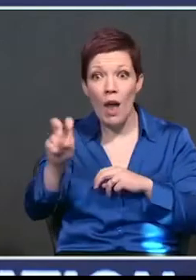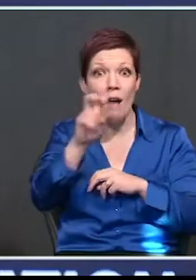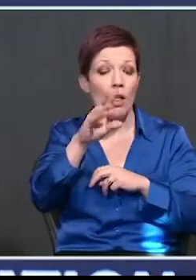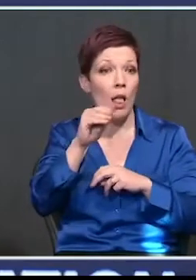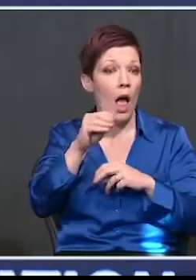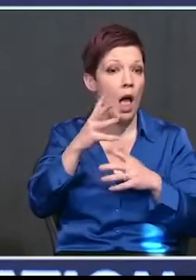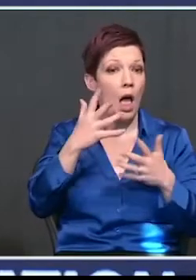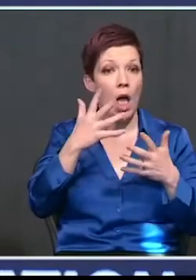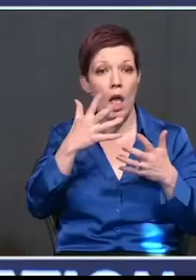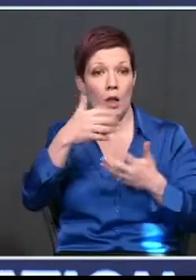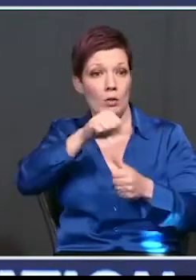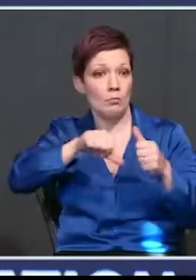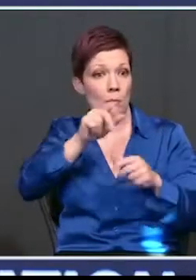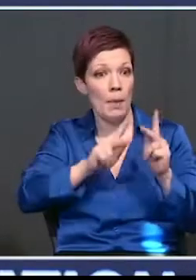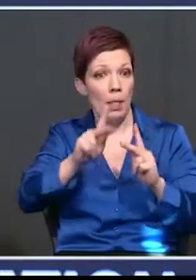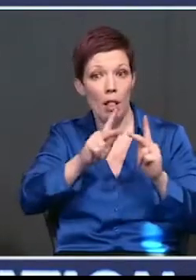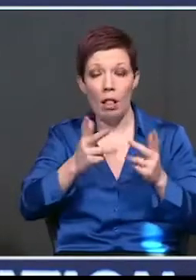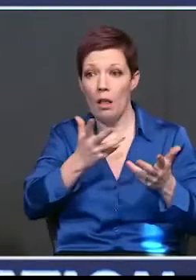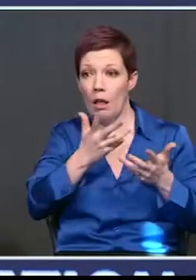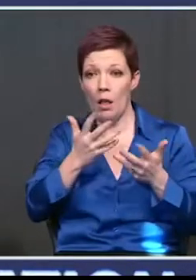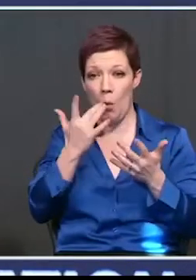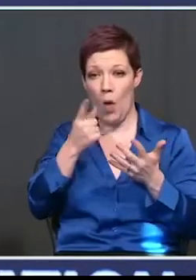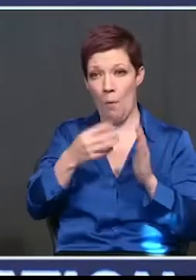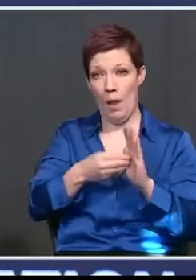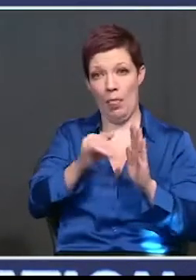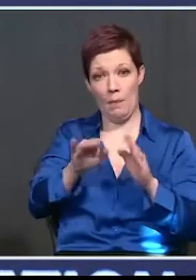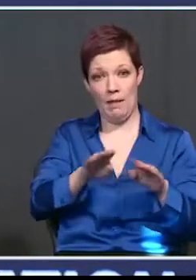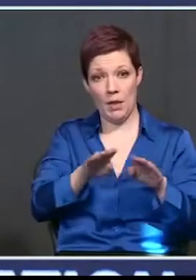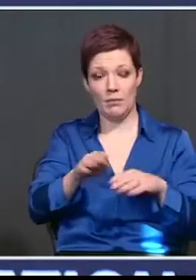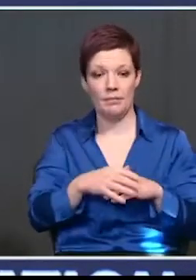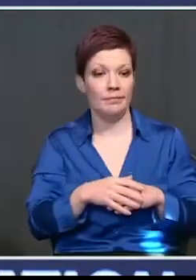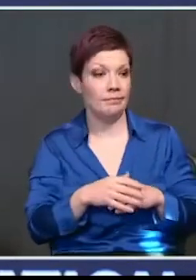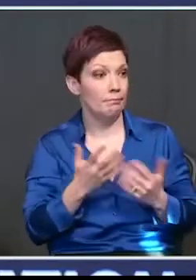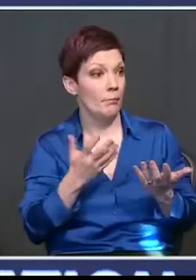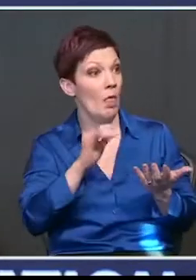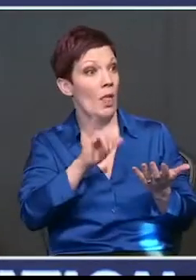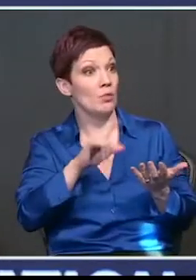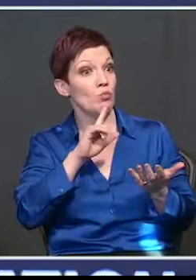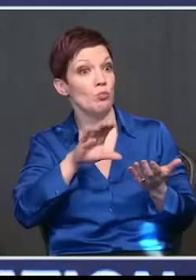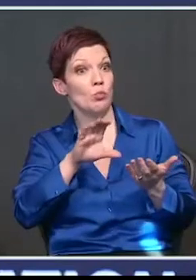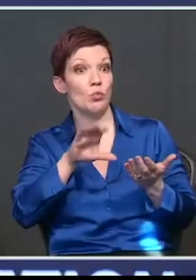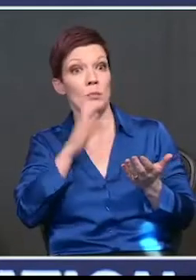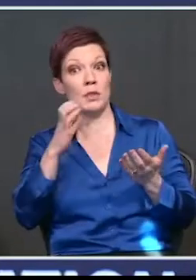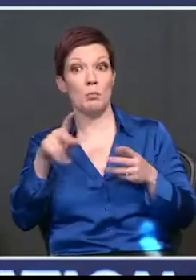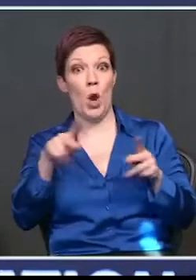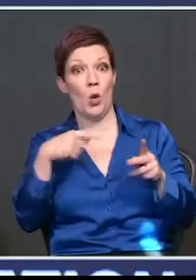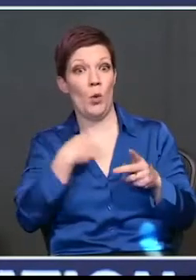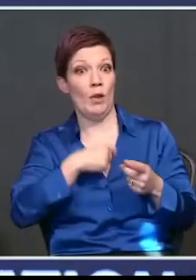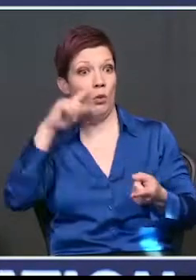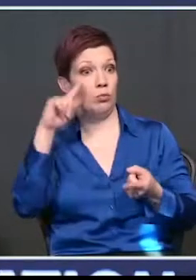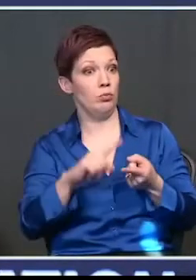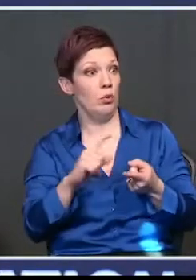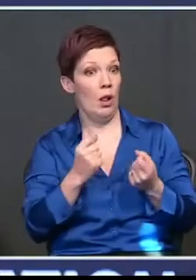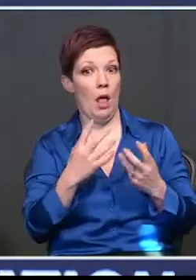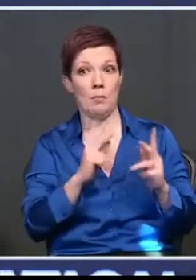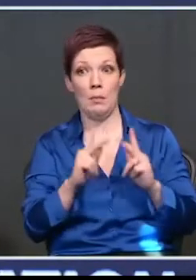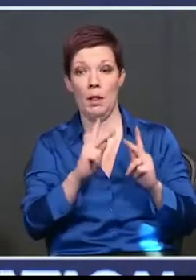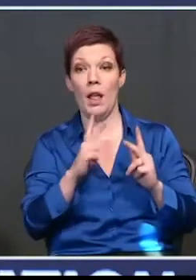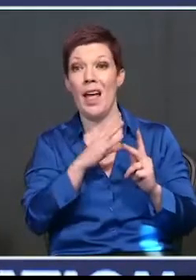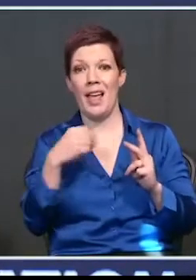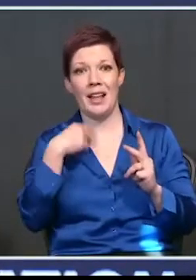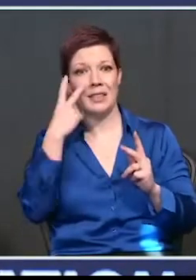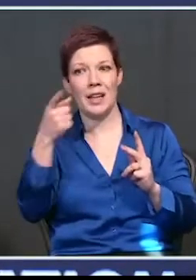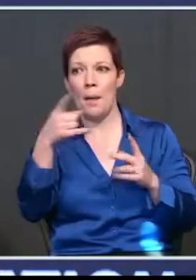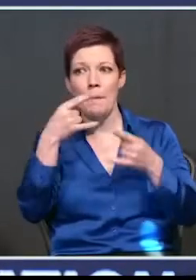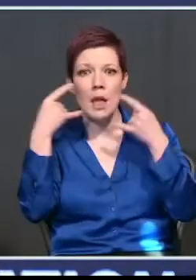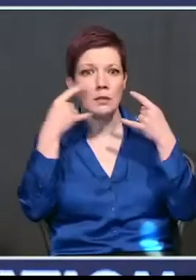Well, they're Christmas parties. And frankly, we've reduced the number very substantially, as you know. And I see a lot of people at the parties wearing masks.